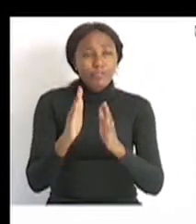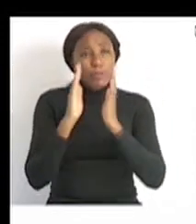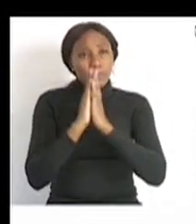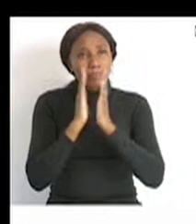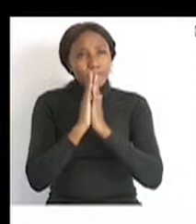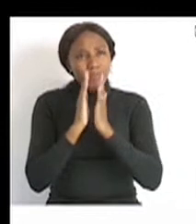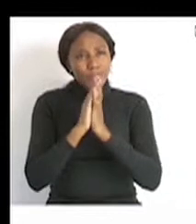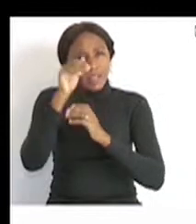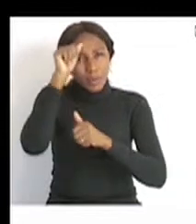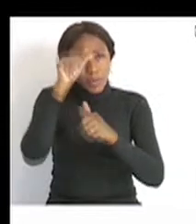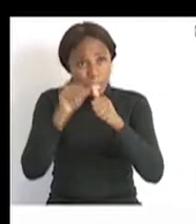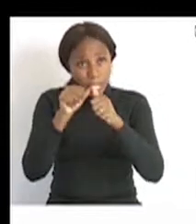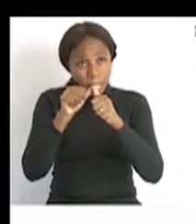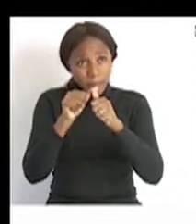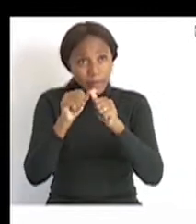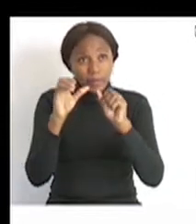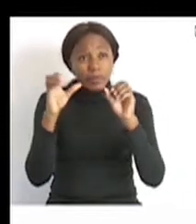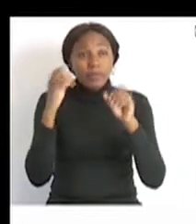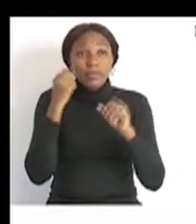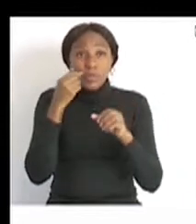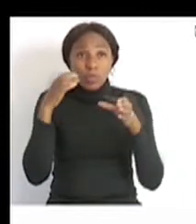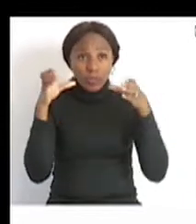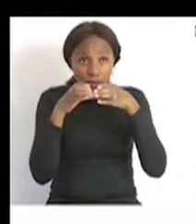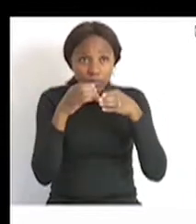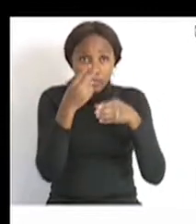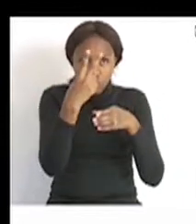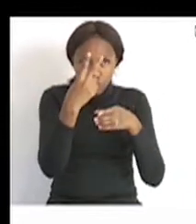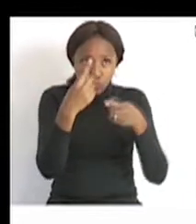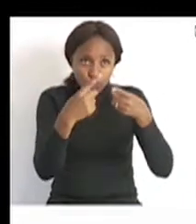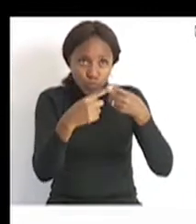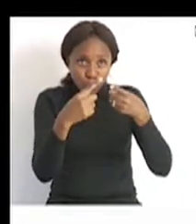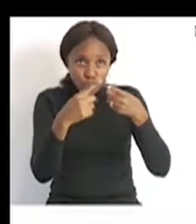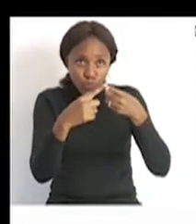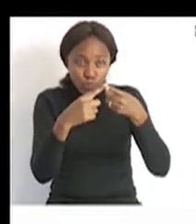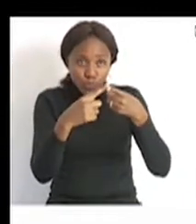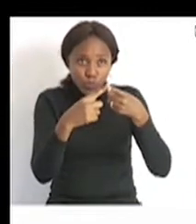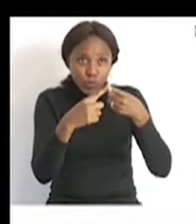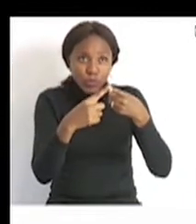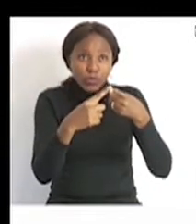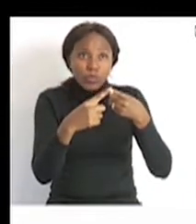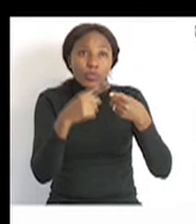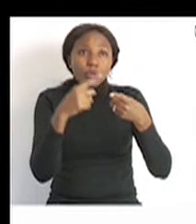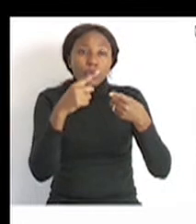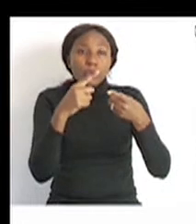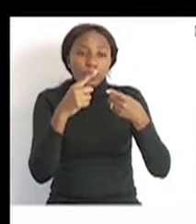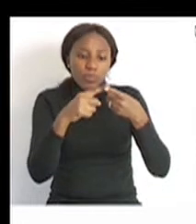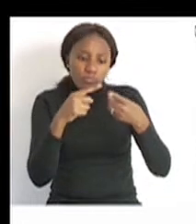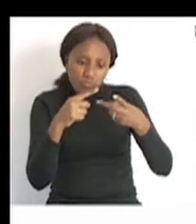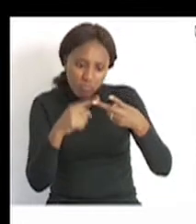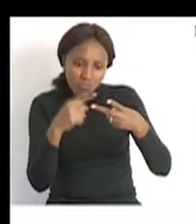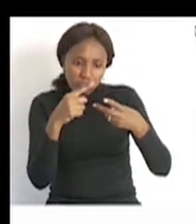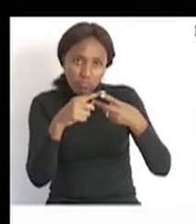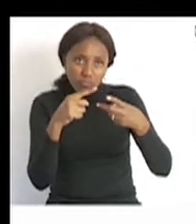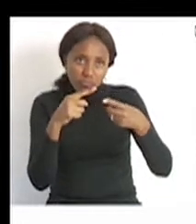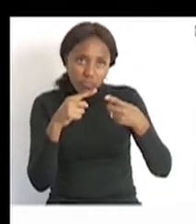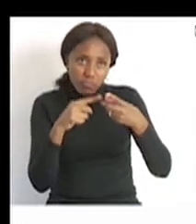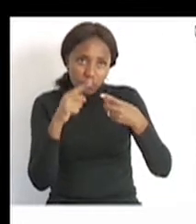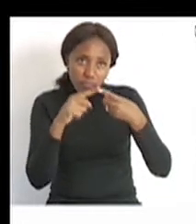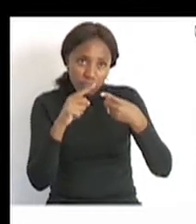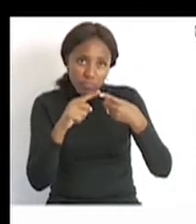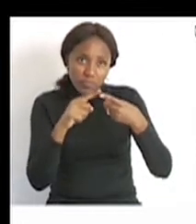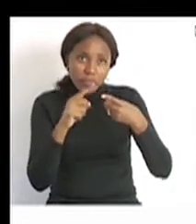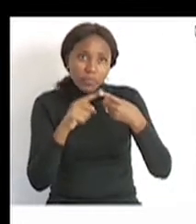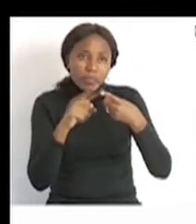there are two types of carbohydrates. We have simple carbohydrates and complex carbohydrates. So simple